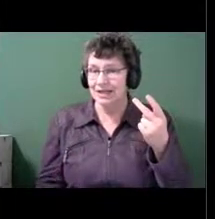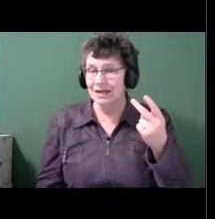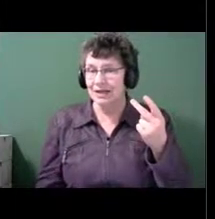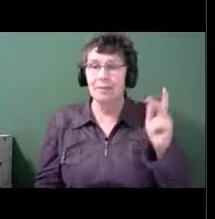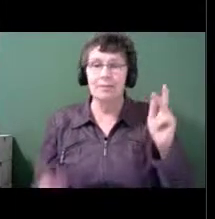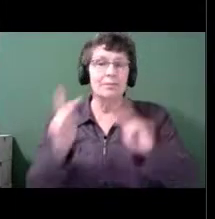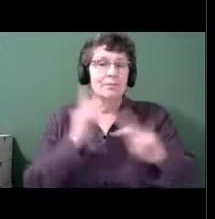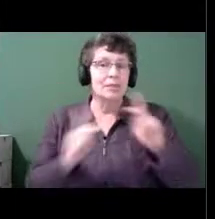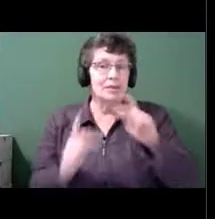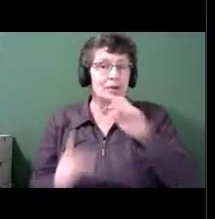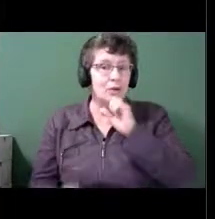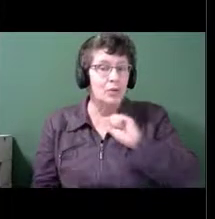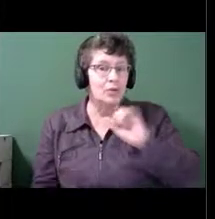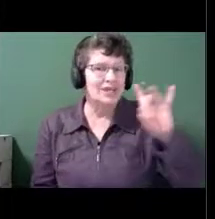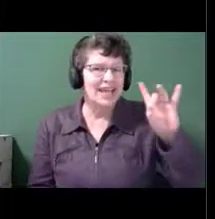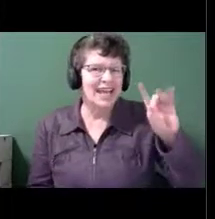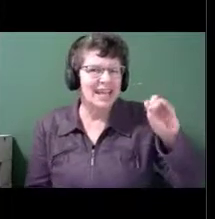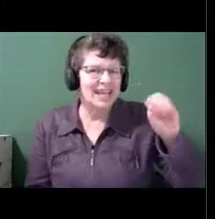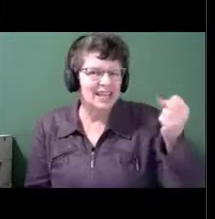people in their mid-80s.